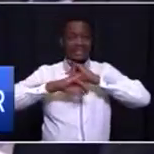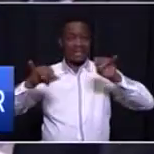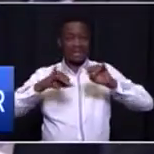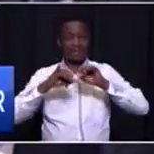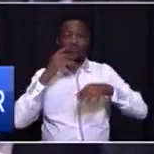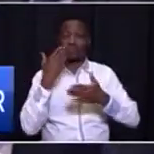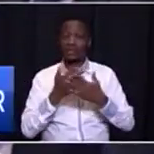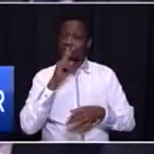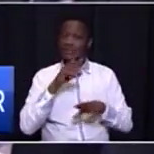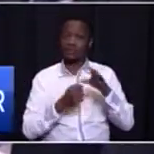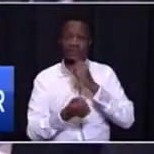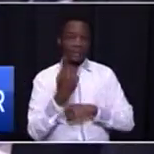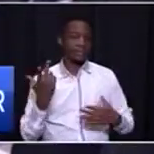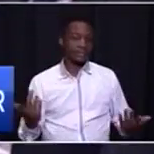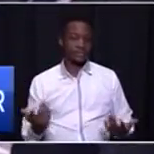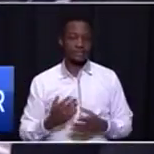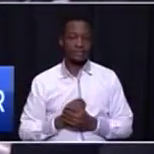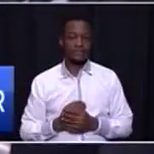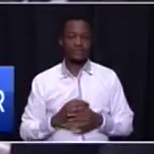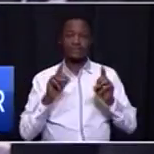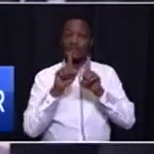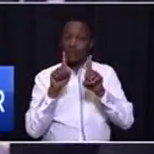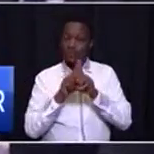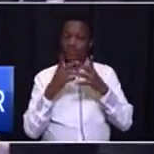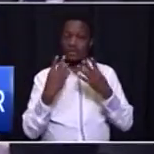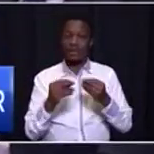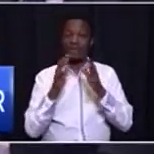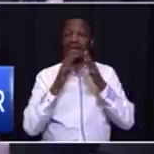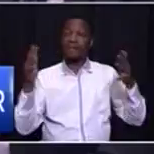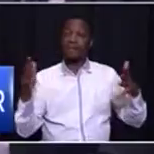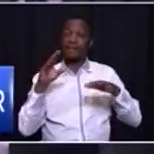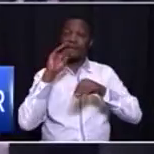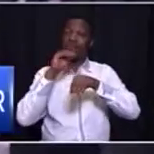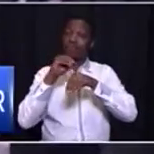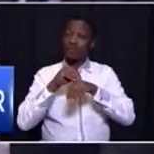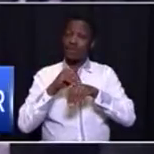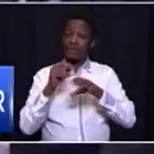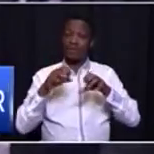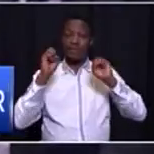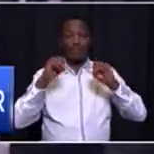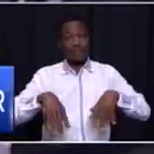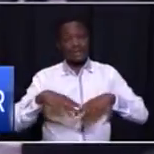what happens. So we also have a big problem of waste.